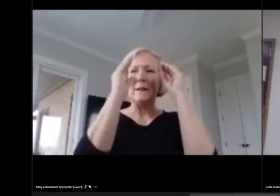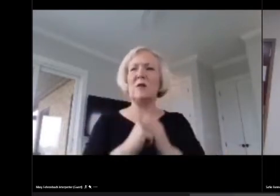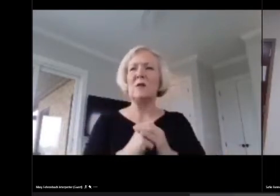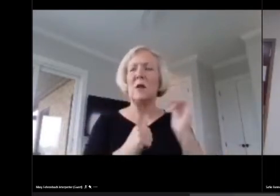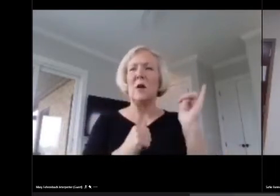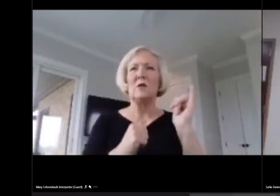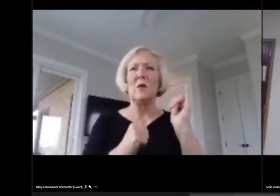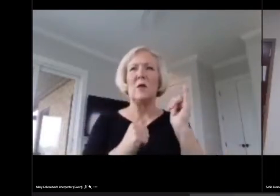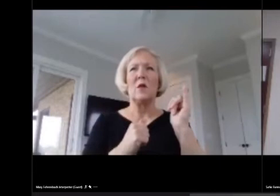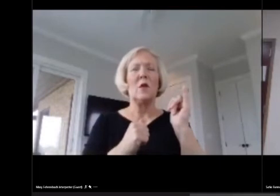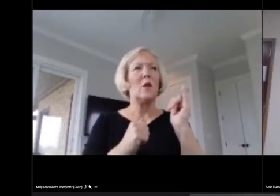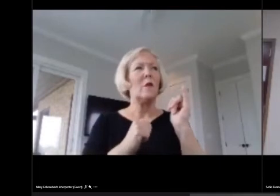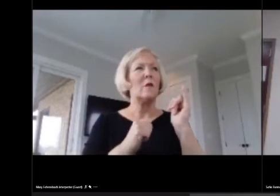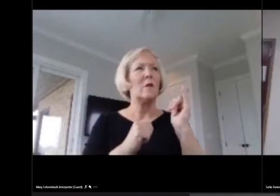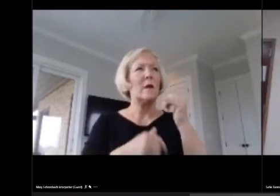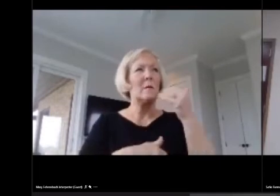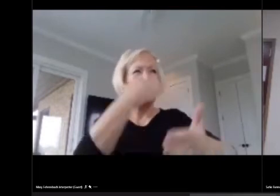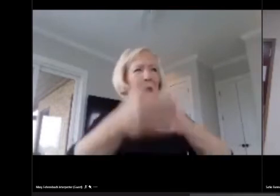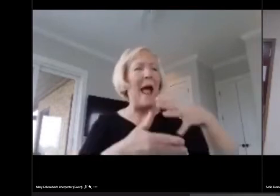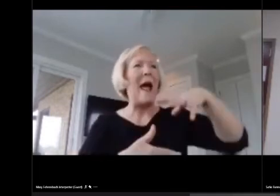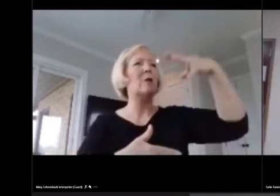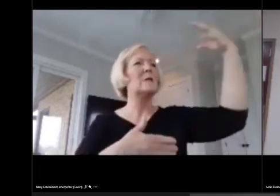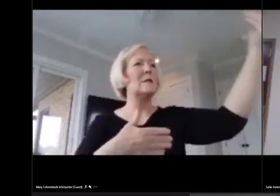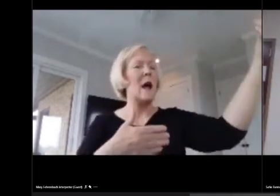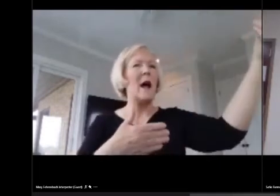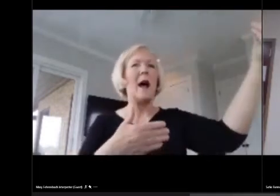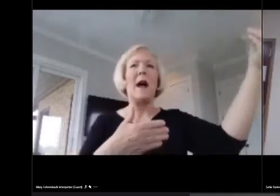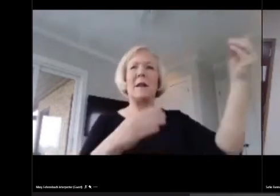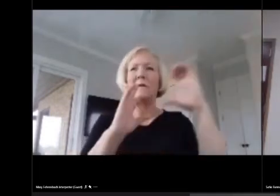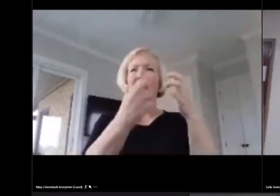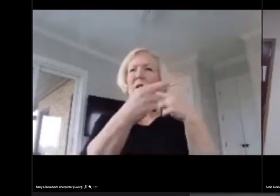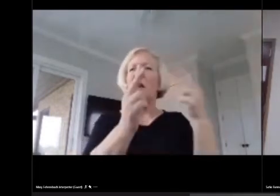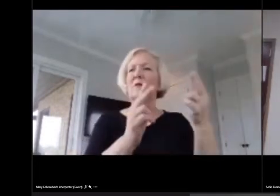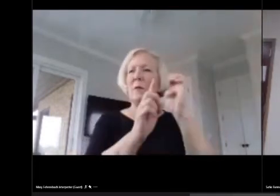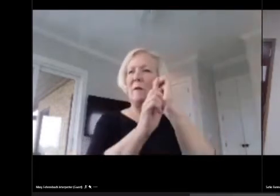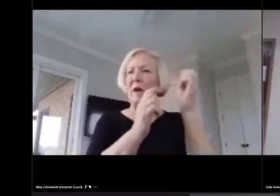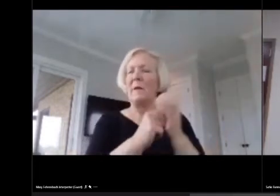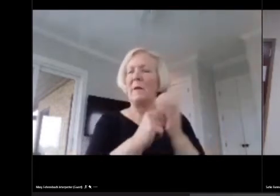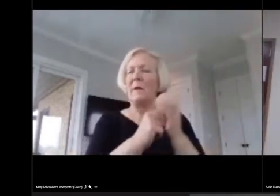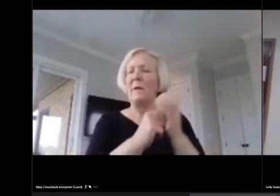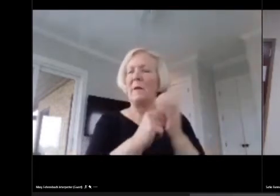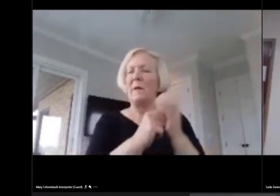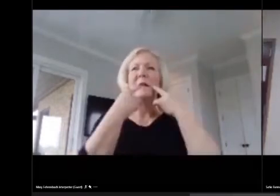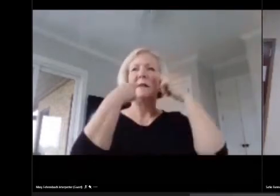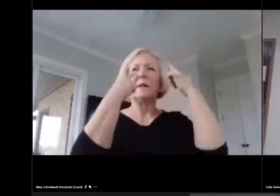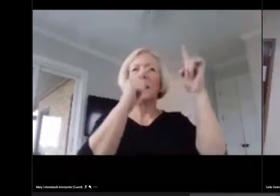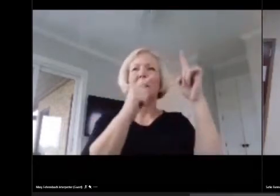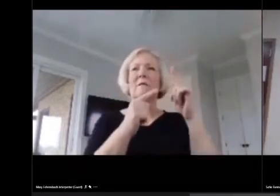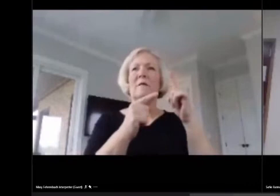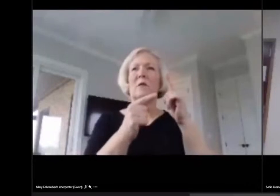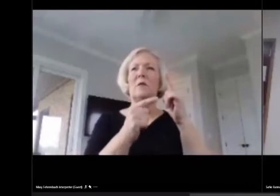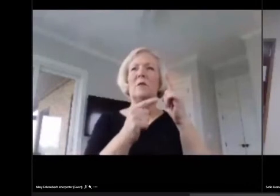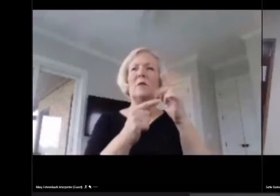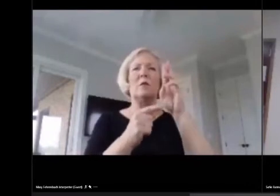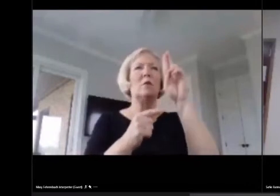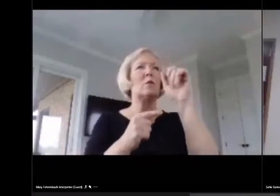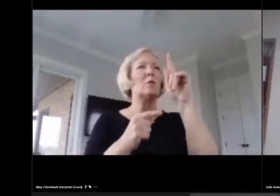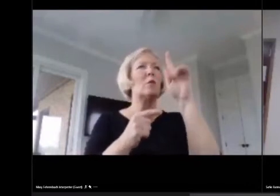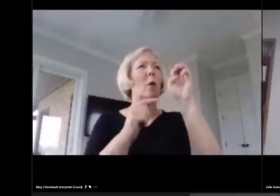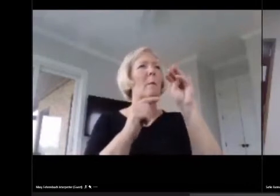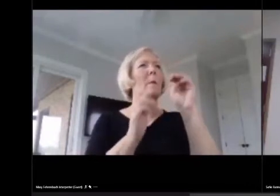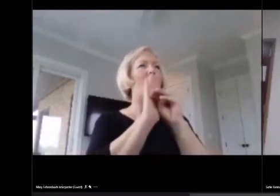of the direct classroom environment. Having a successful role model and mentor helps students grow as people.